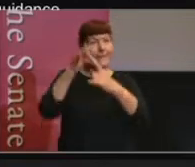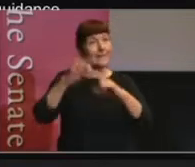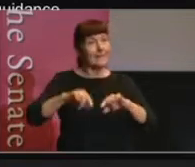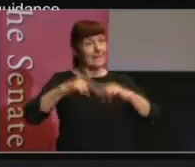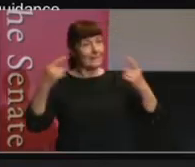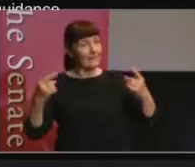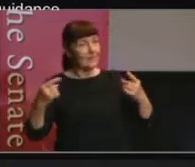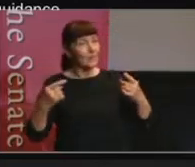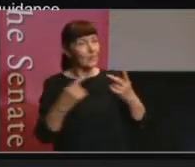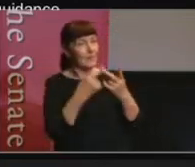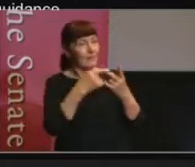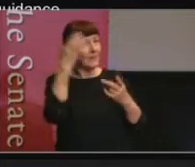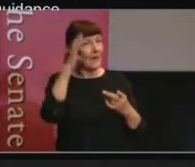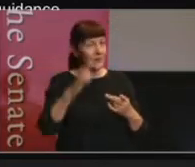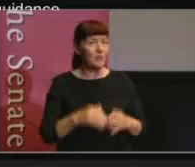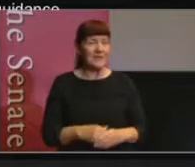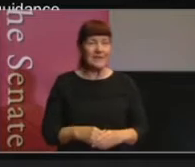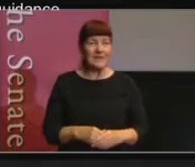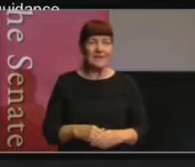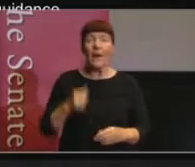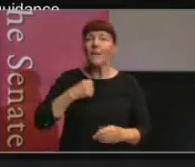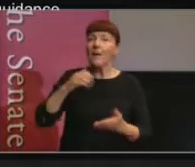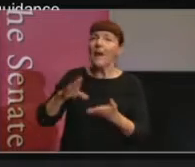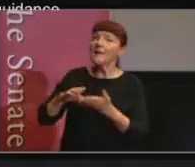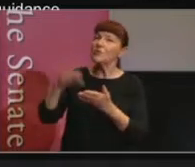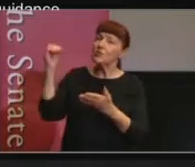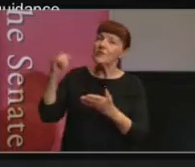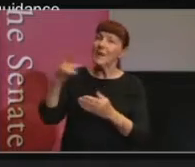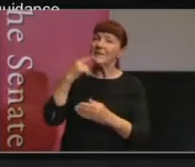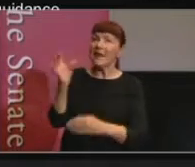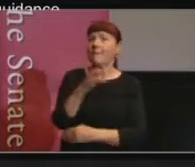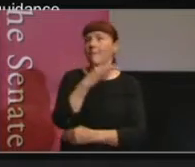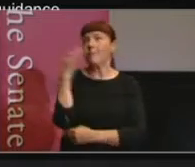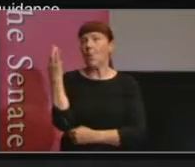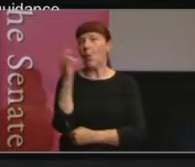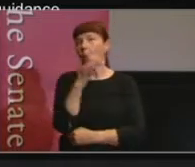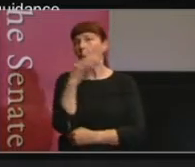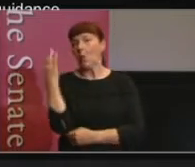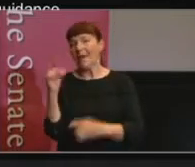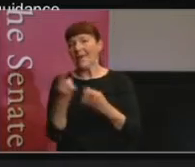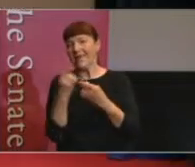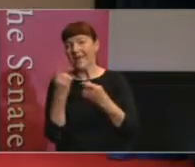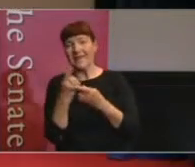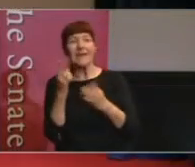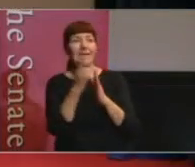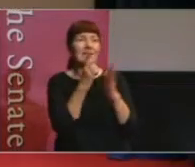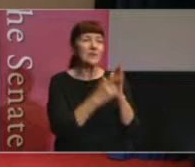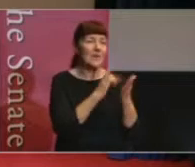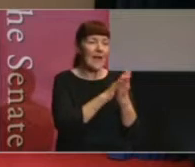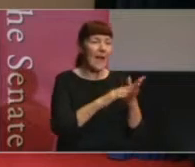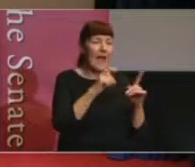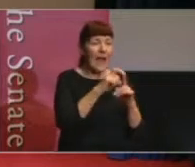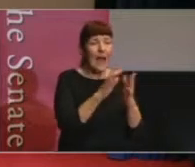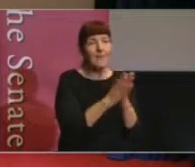see in the, what my students might describe, boring things like the legislation handbook, the guide to